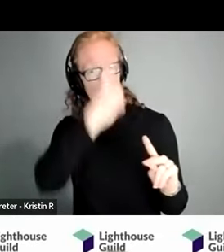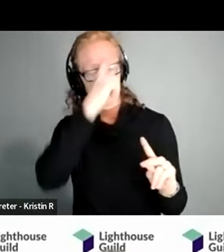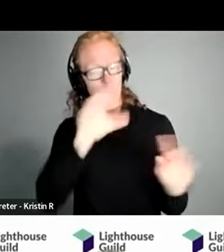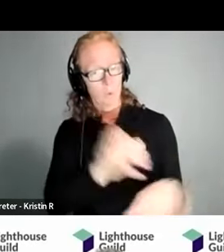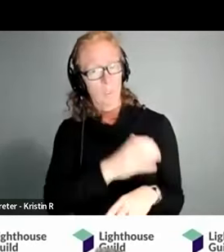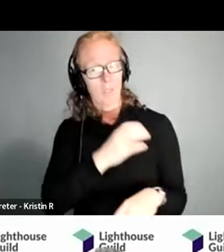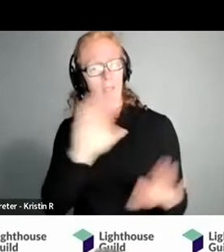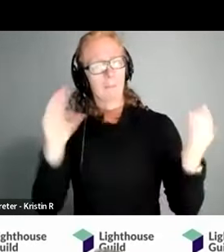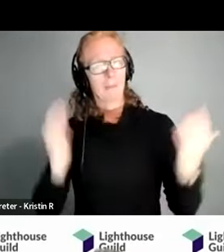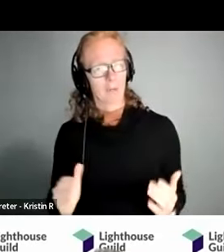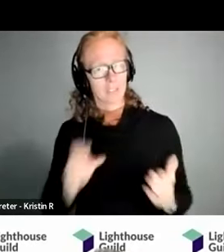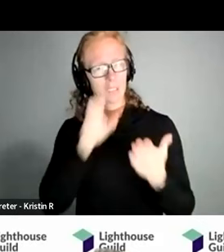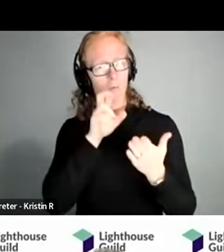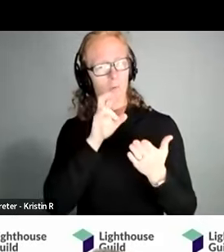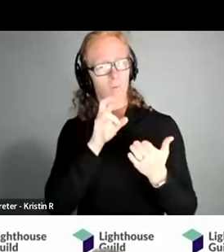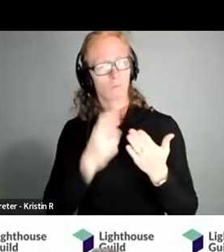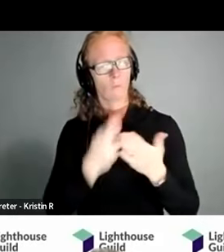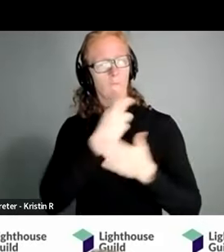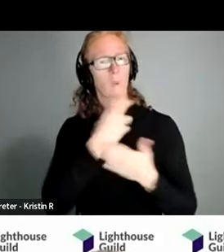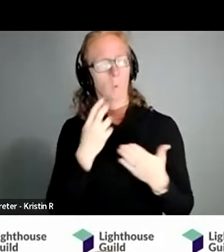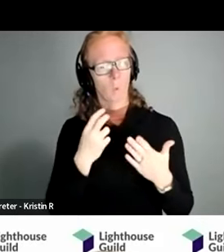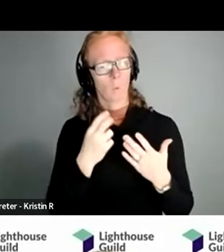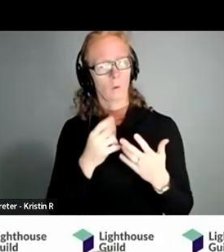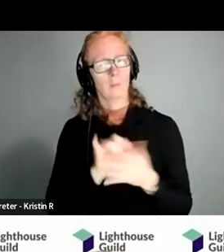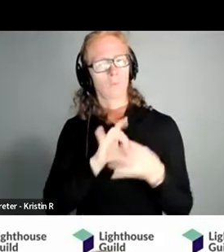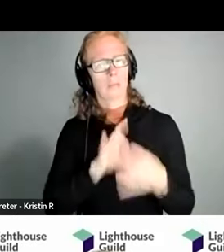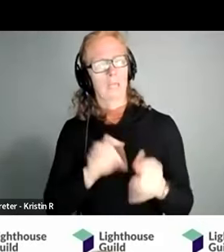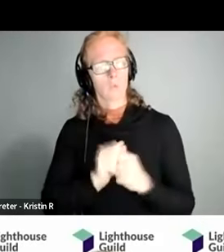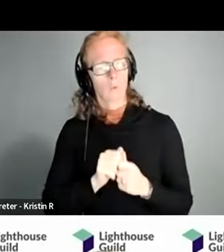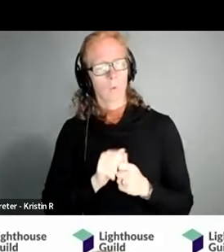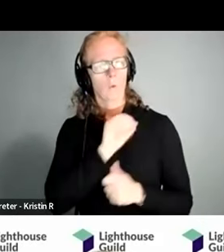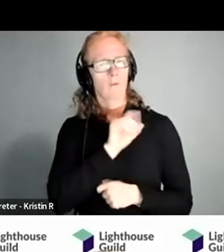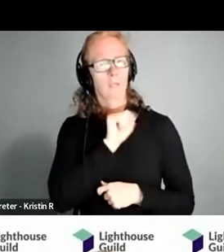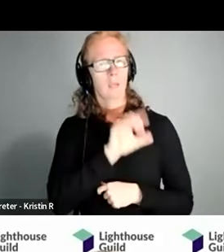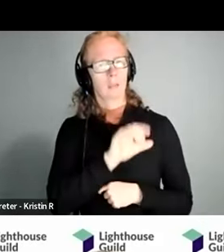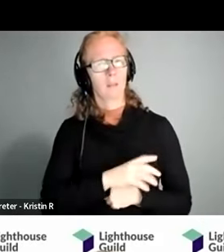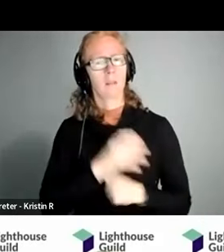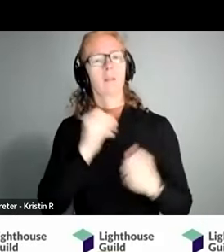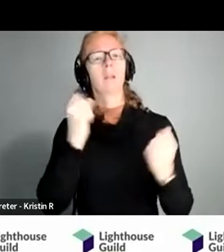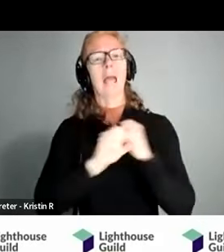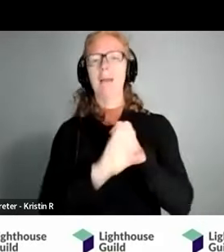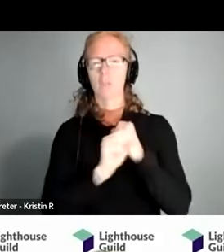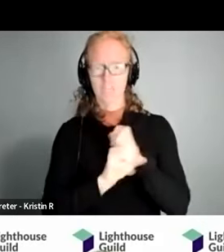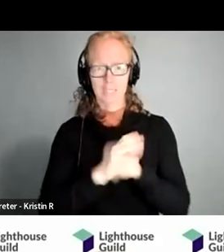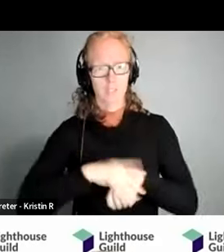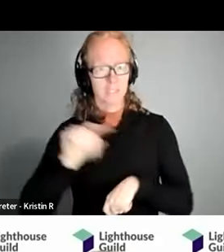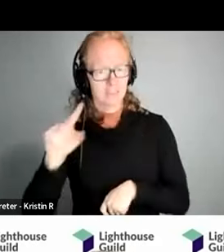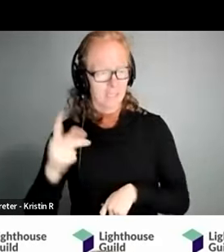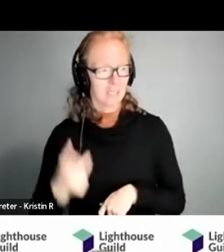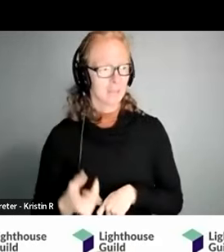of doing comparison reviews because a number of questions relate to there's lots and lots of advertising on tv